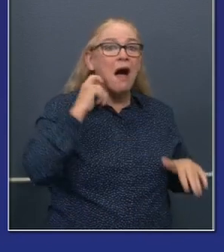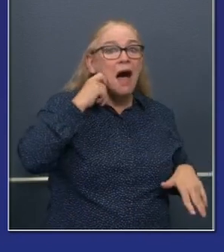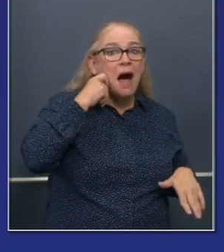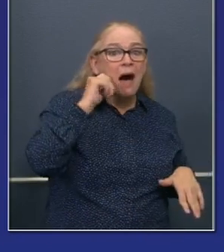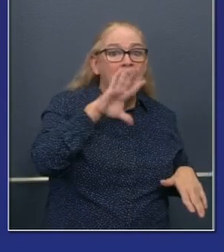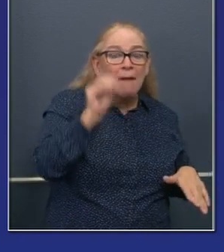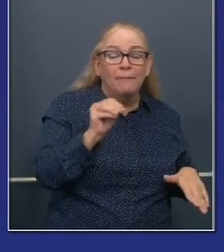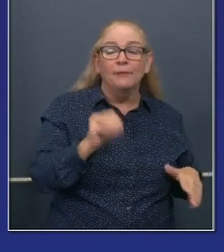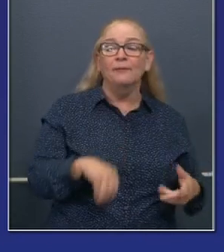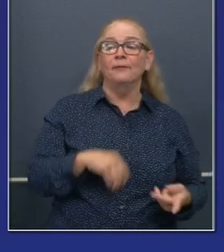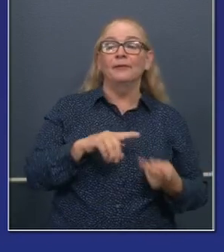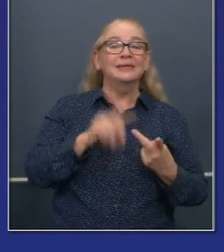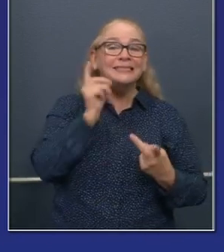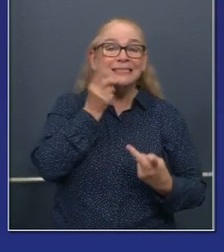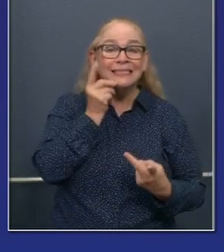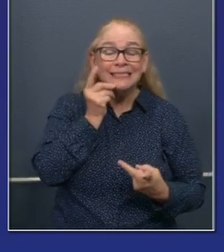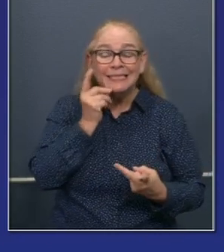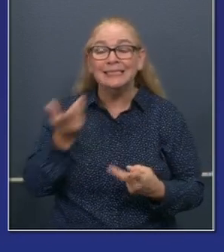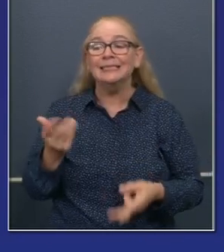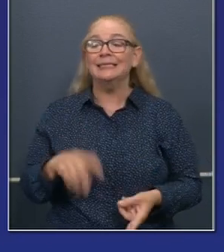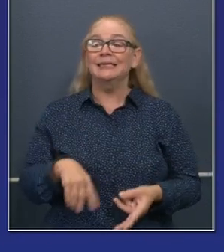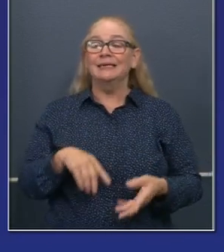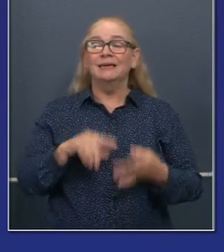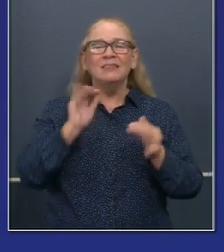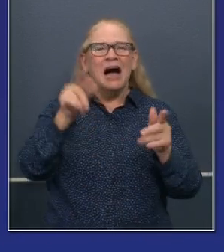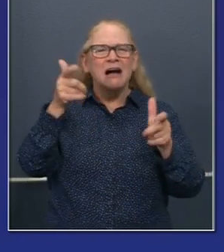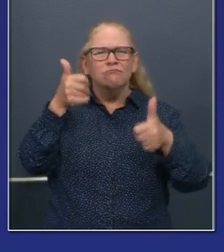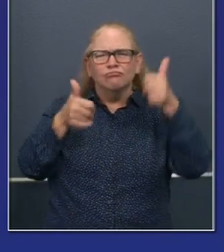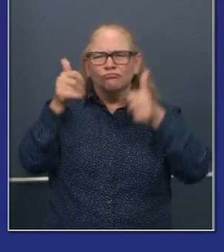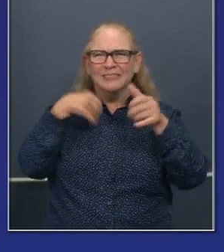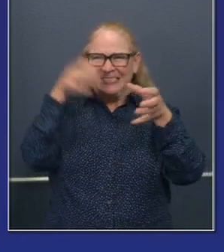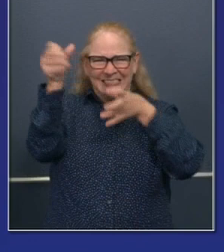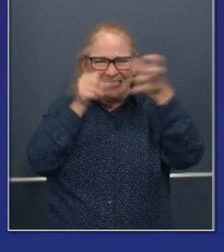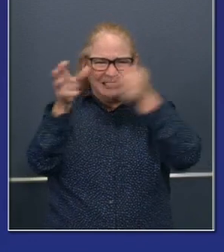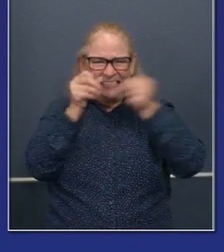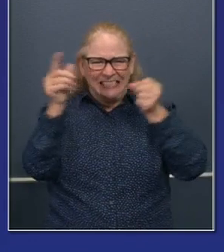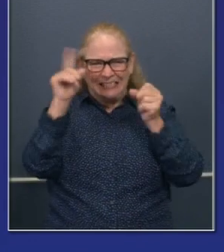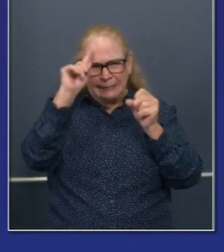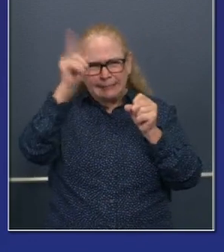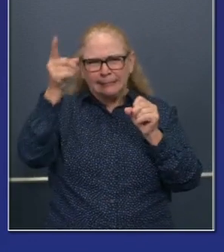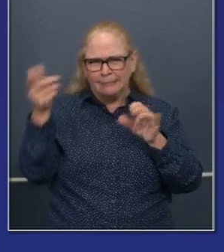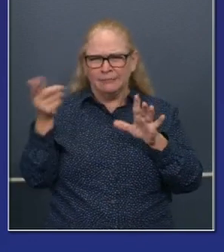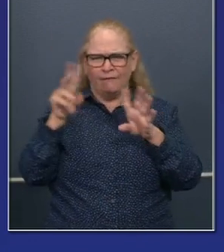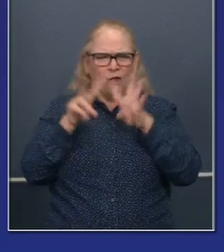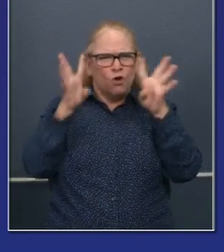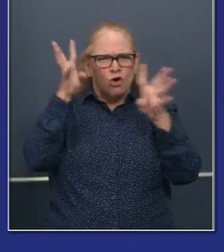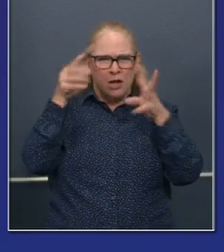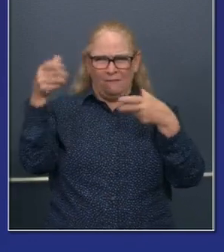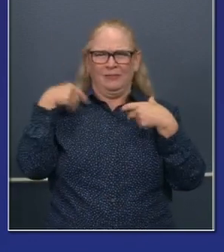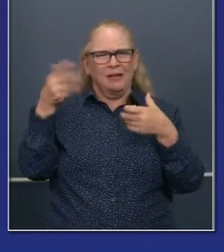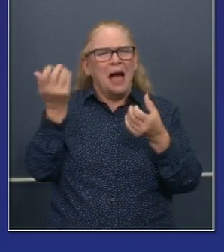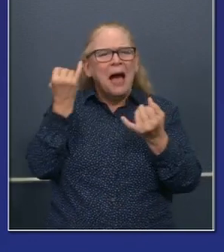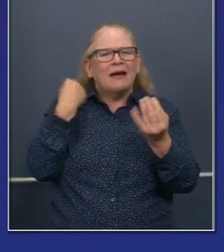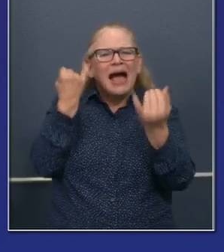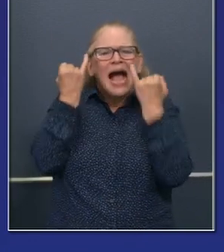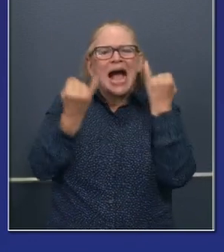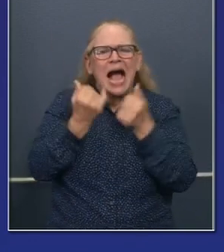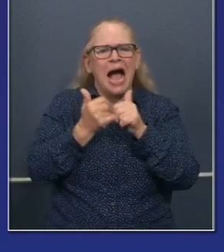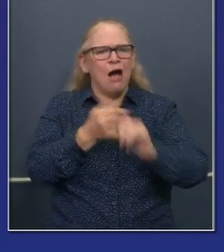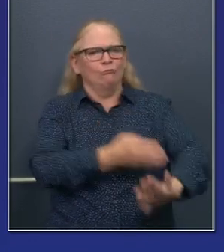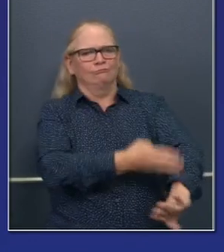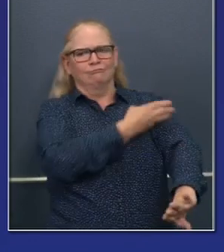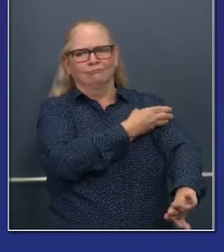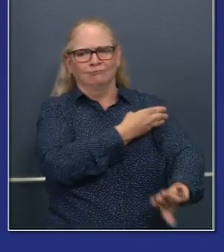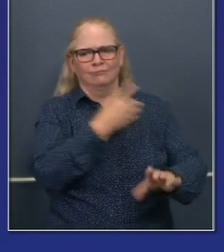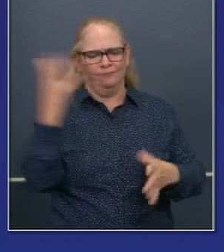runs Disney, two home-based companies, two companies we're very, very proud of. But the frame was not only growth, it wasn't just